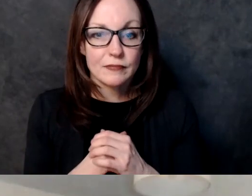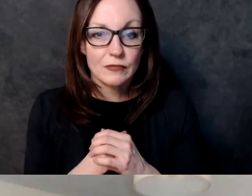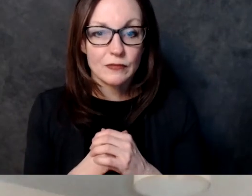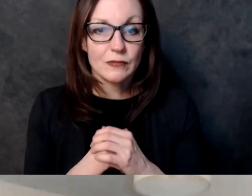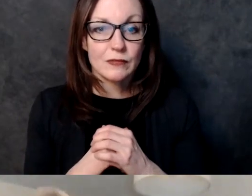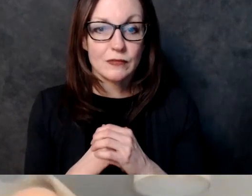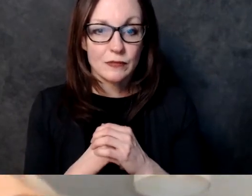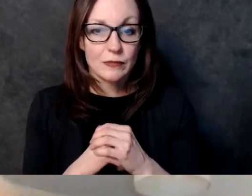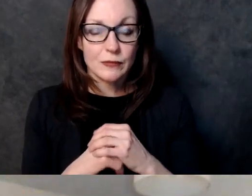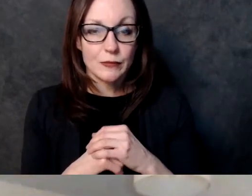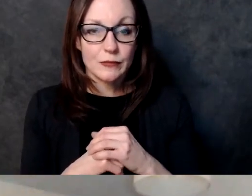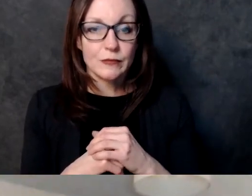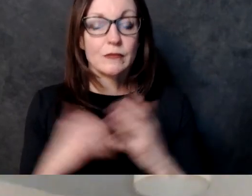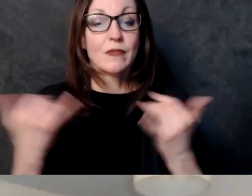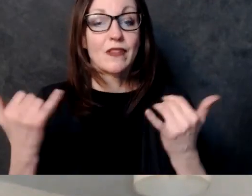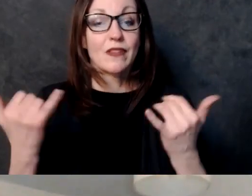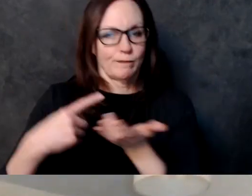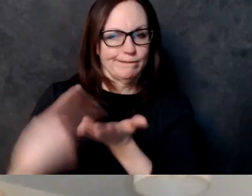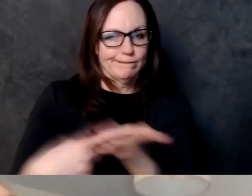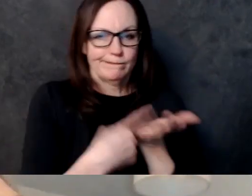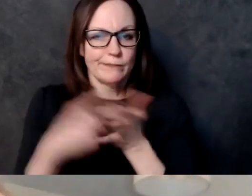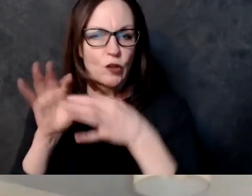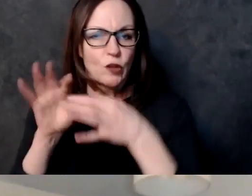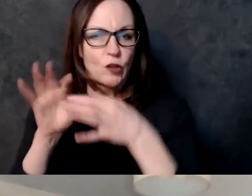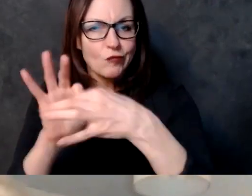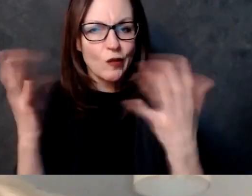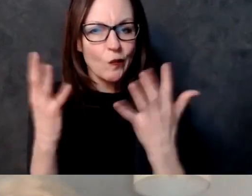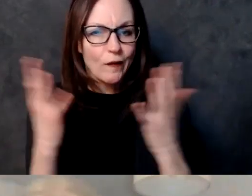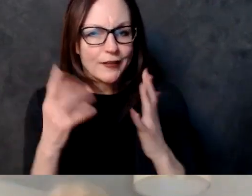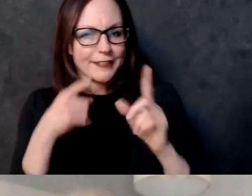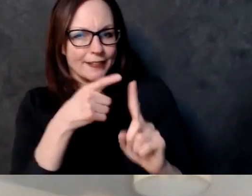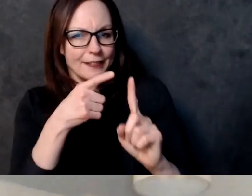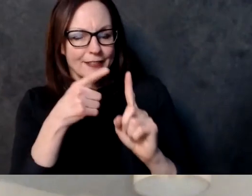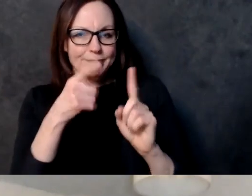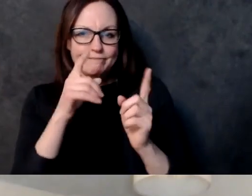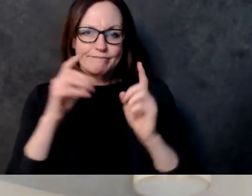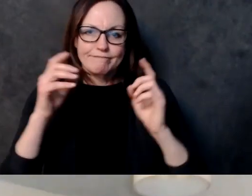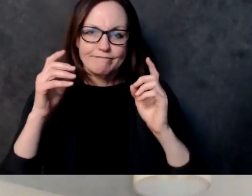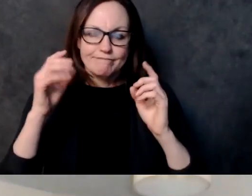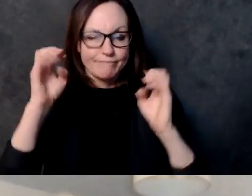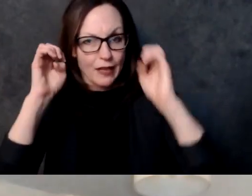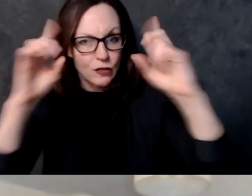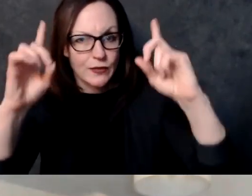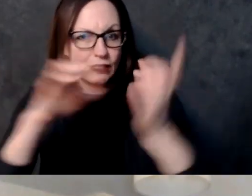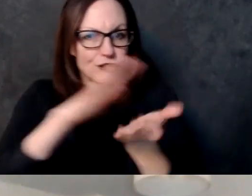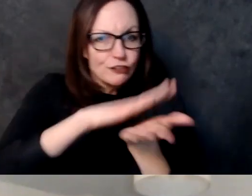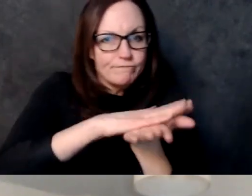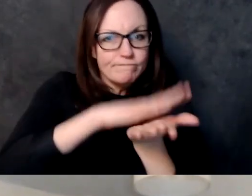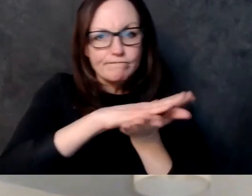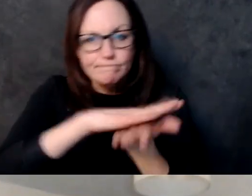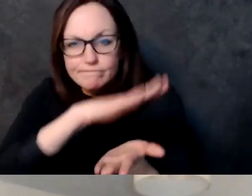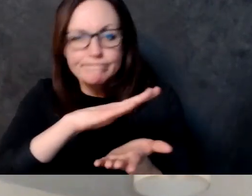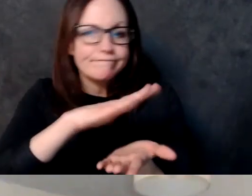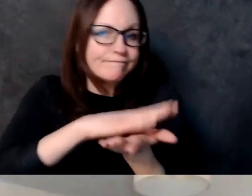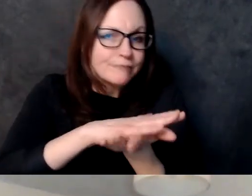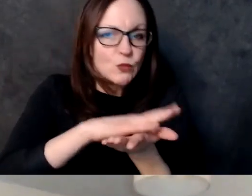we have time for but i've been doing a lot of research on this very subject uh actually and what i think wisconsin needs right now would be a